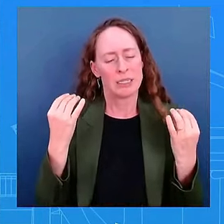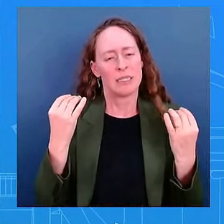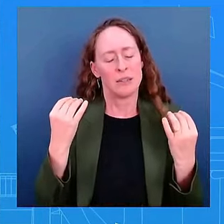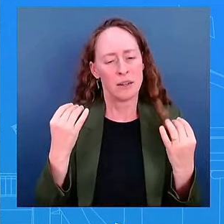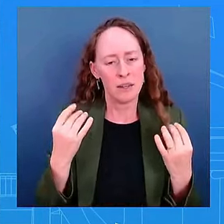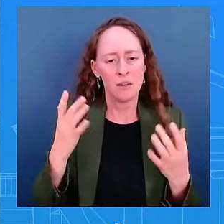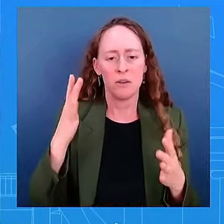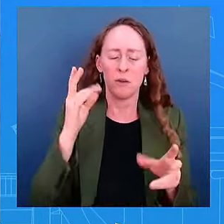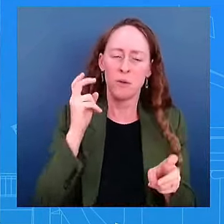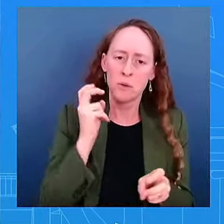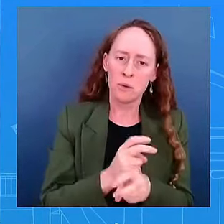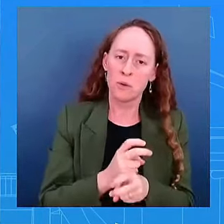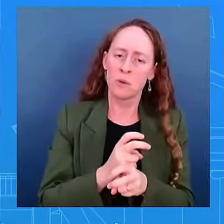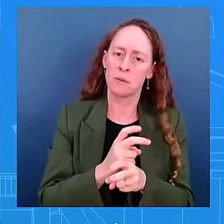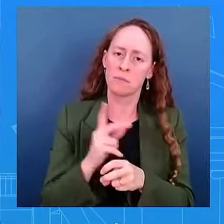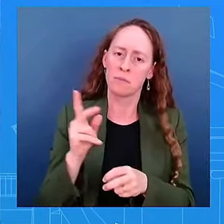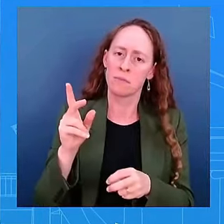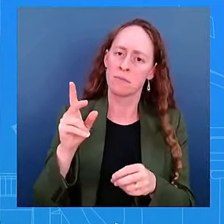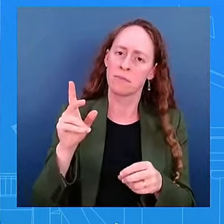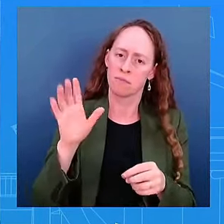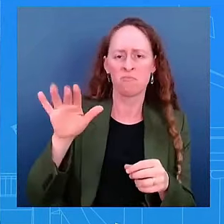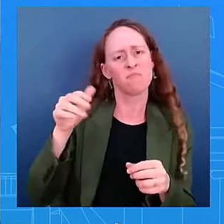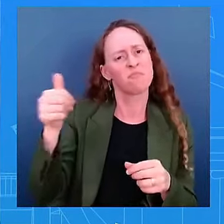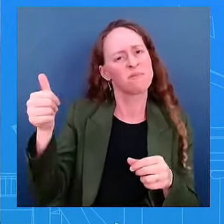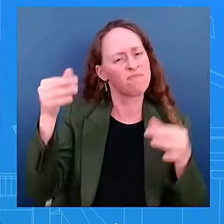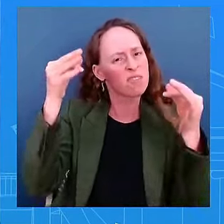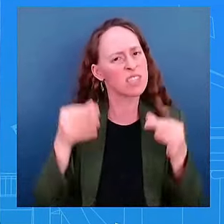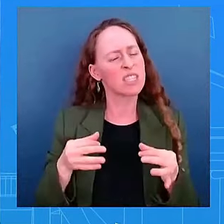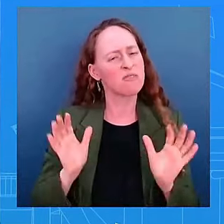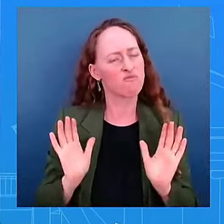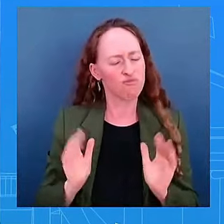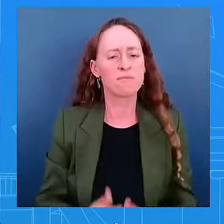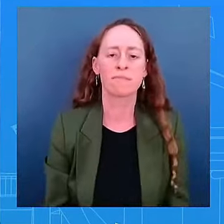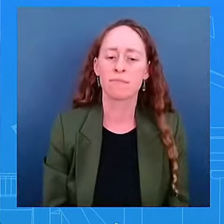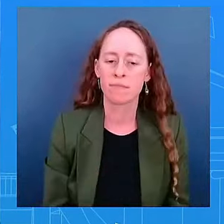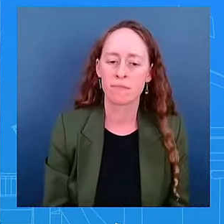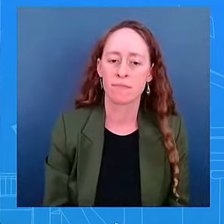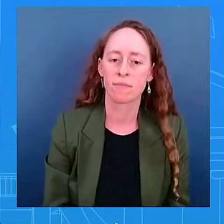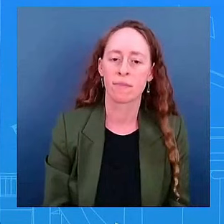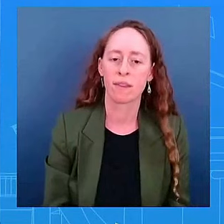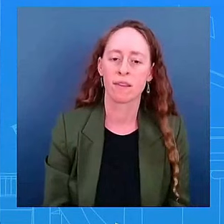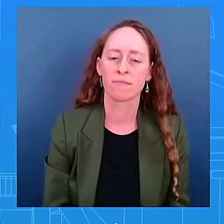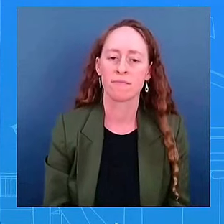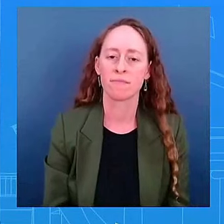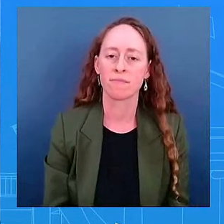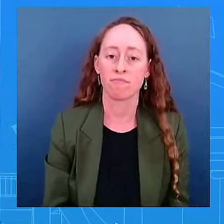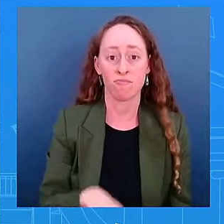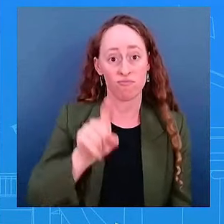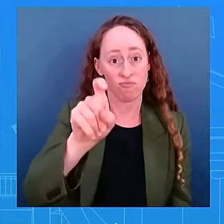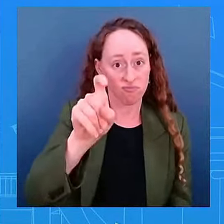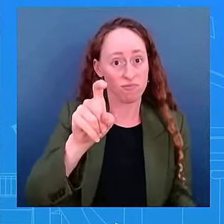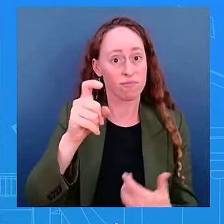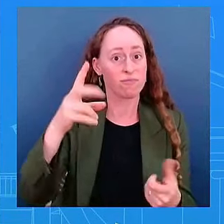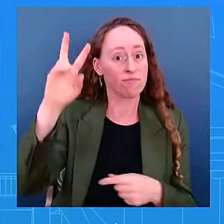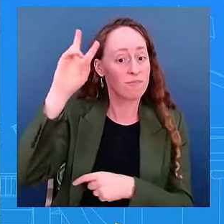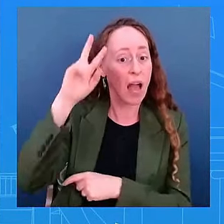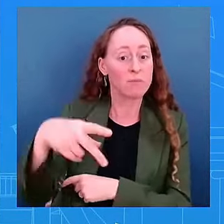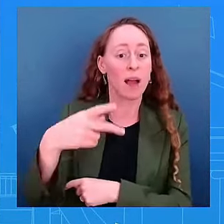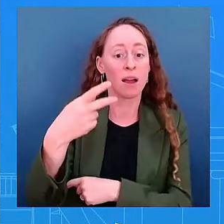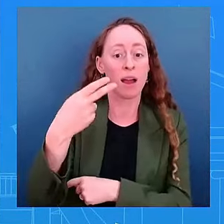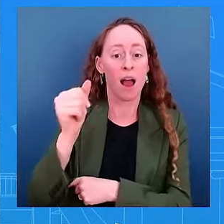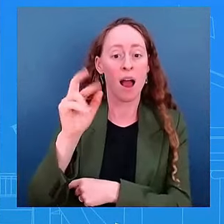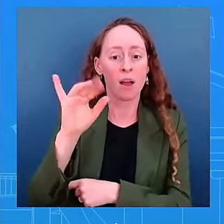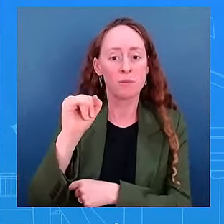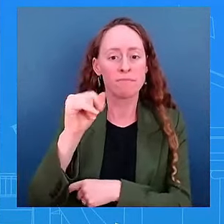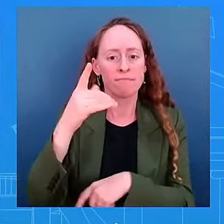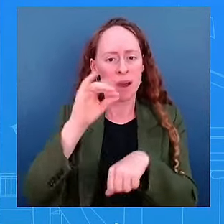as that. Has he given any advice at this point to the vice president in the process of picking the running meet? They speak regularly. They speak often.